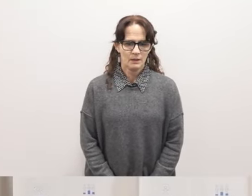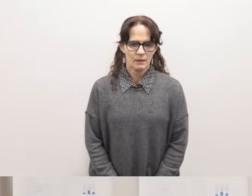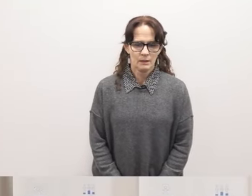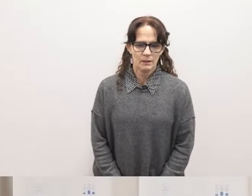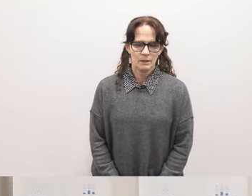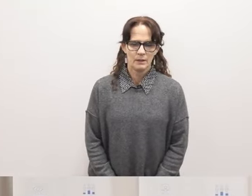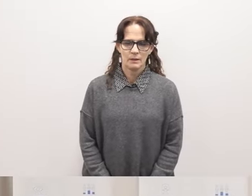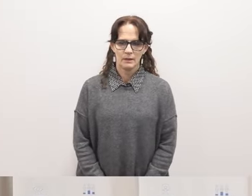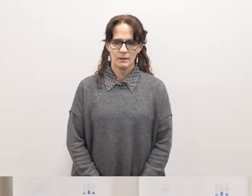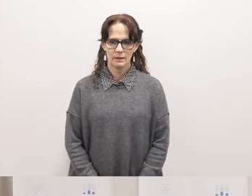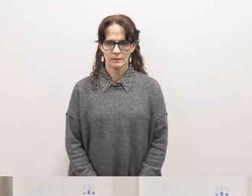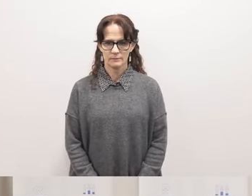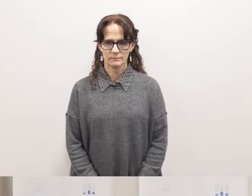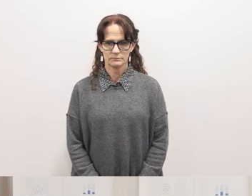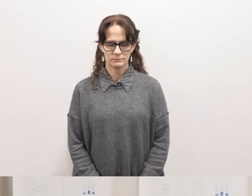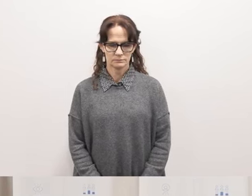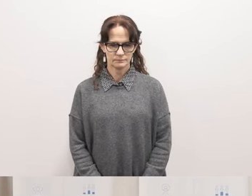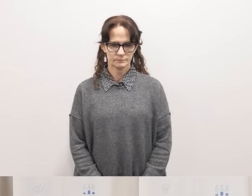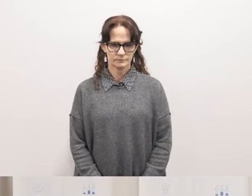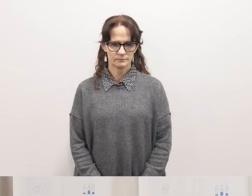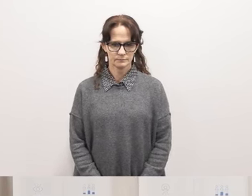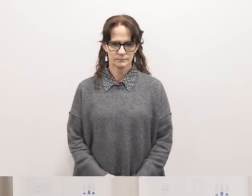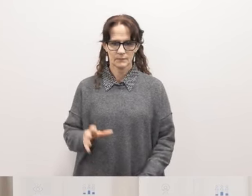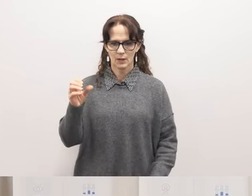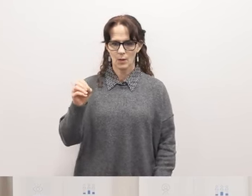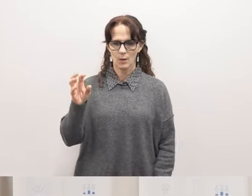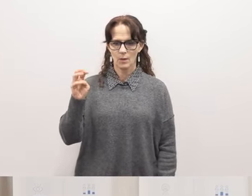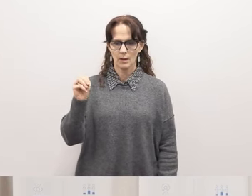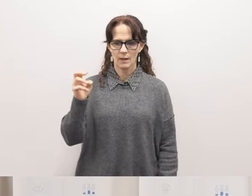Thank you. Next we have Omar.